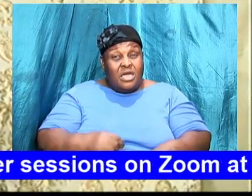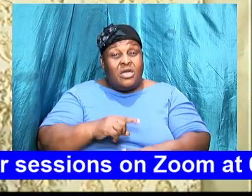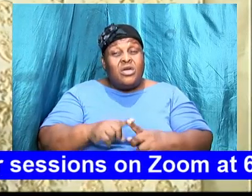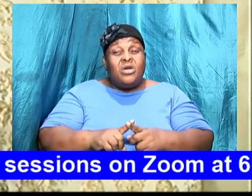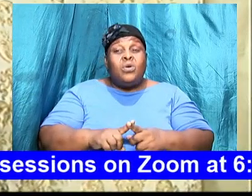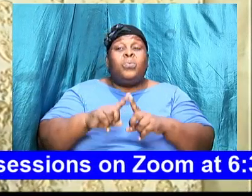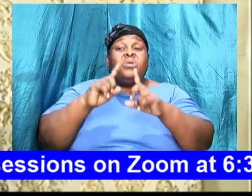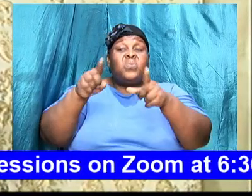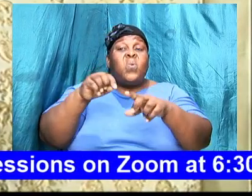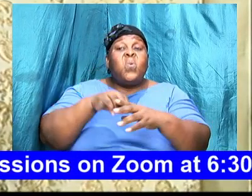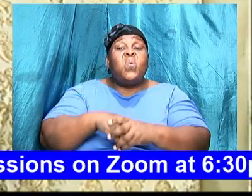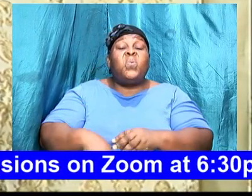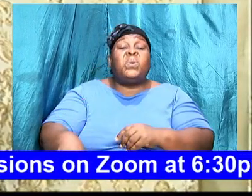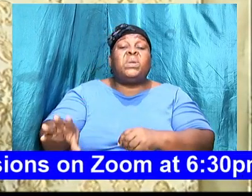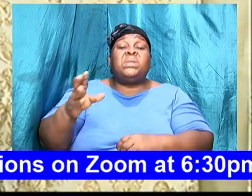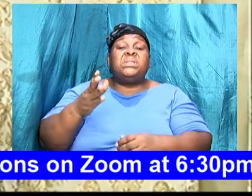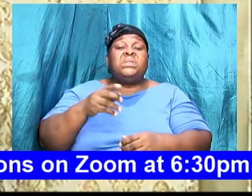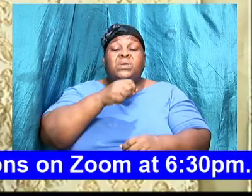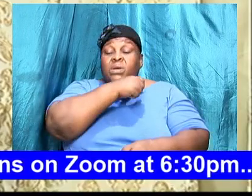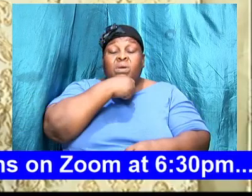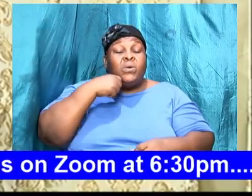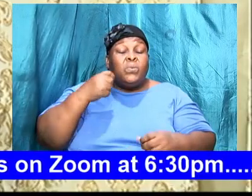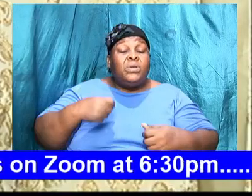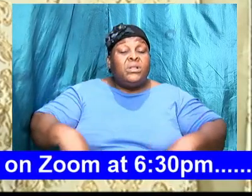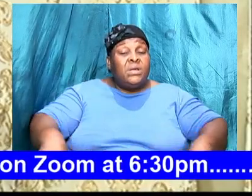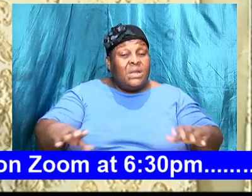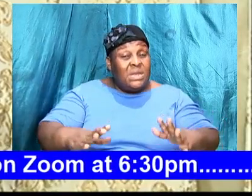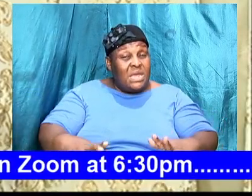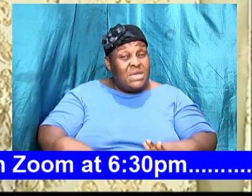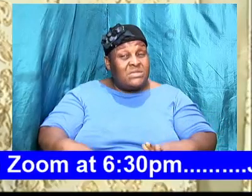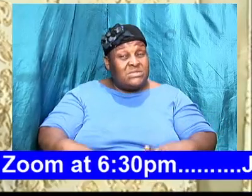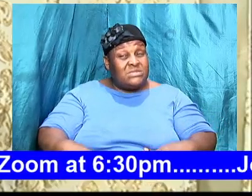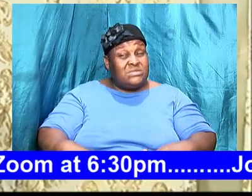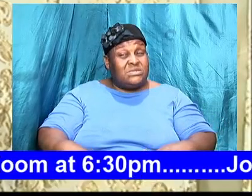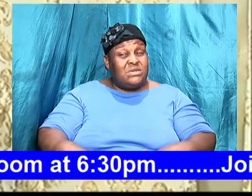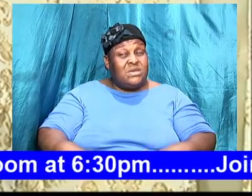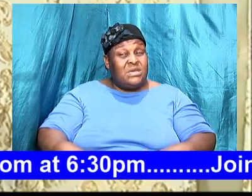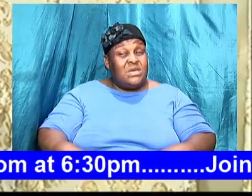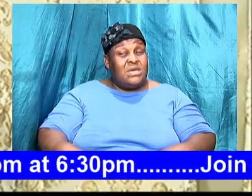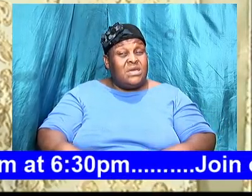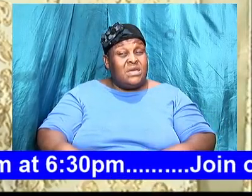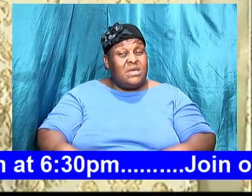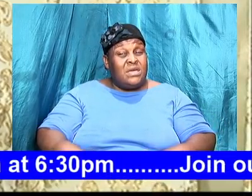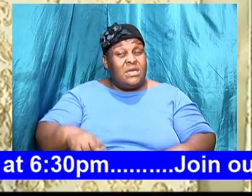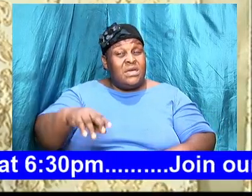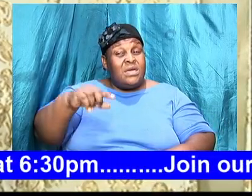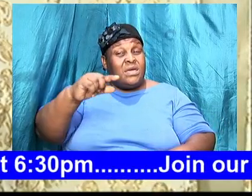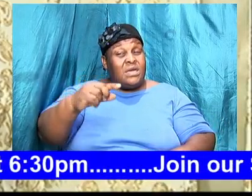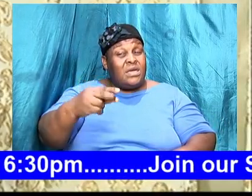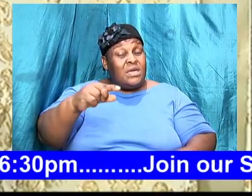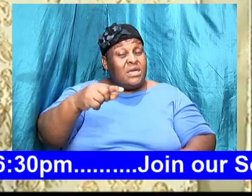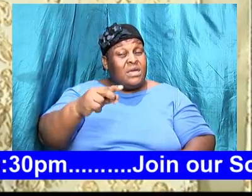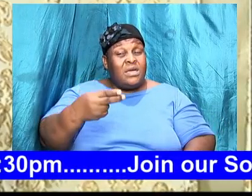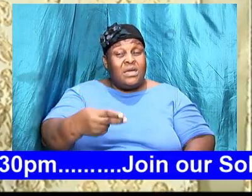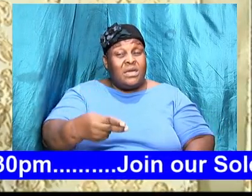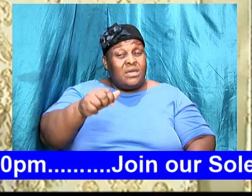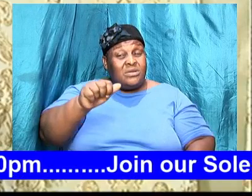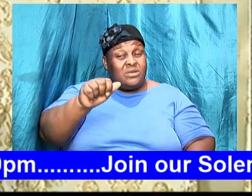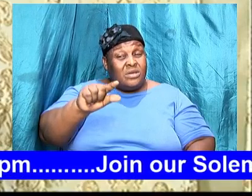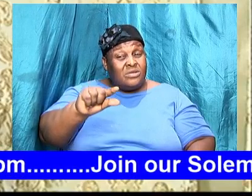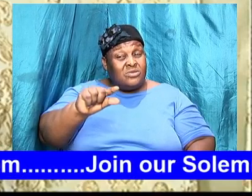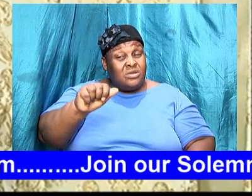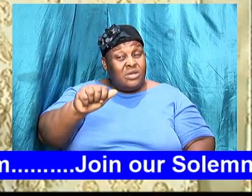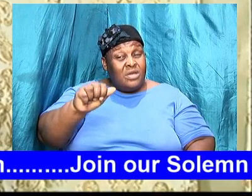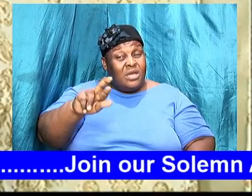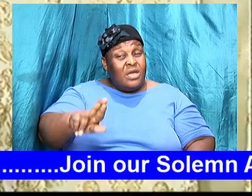Agar the water ran out the bread ran out Agar turned her face aside and she said she can't watch Ishmael died